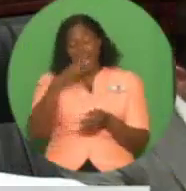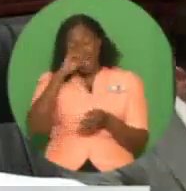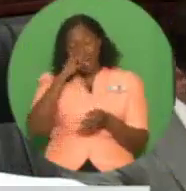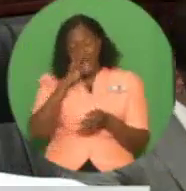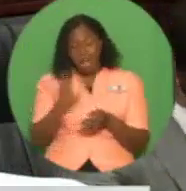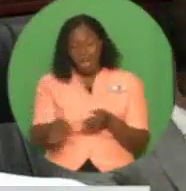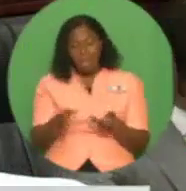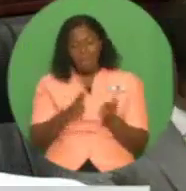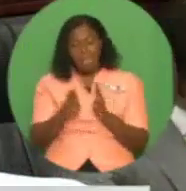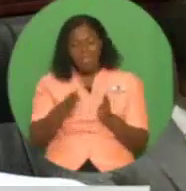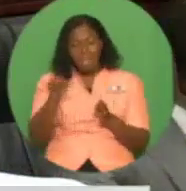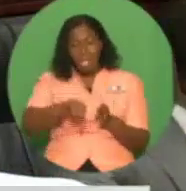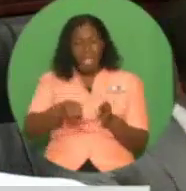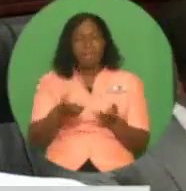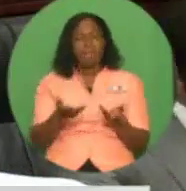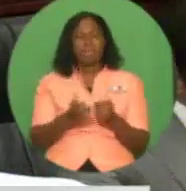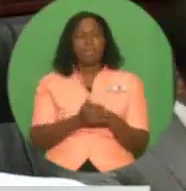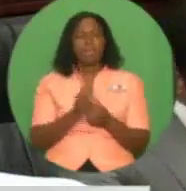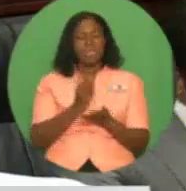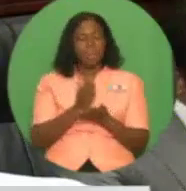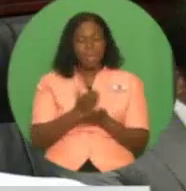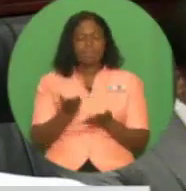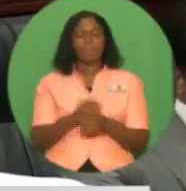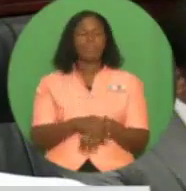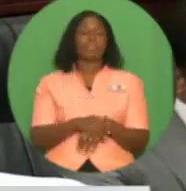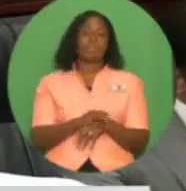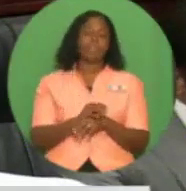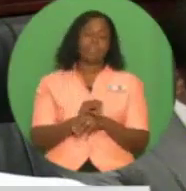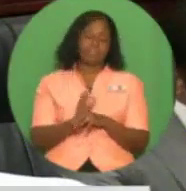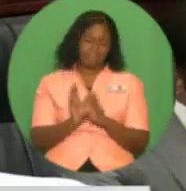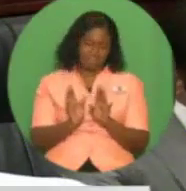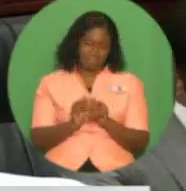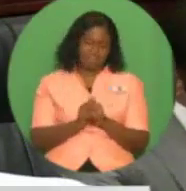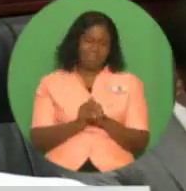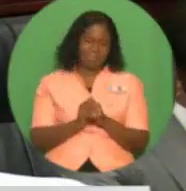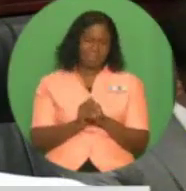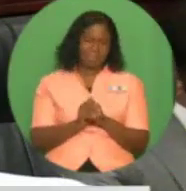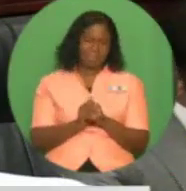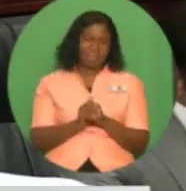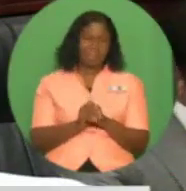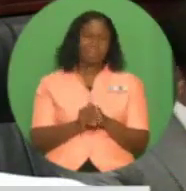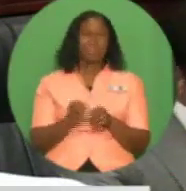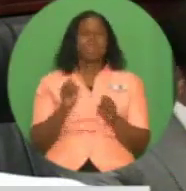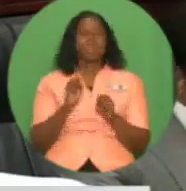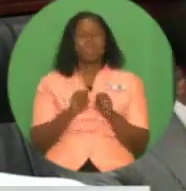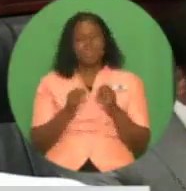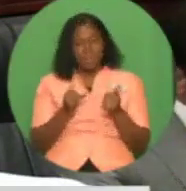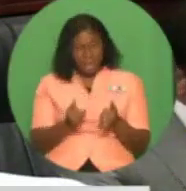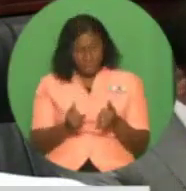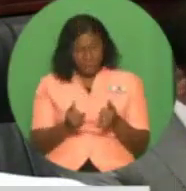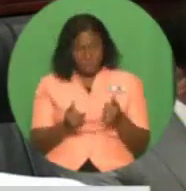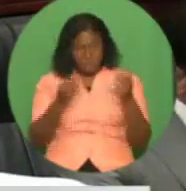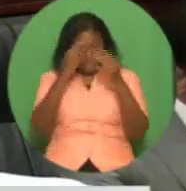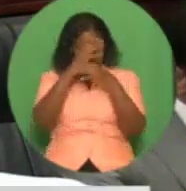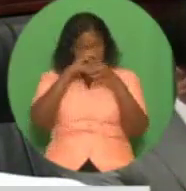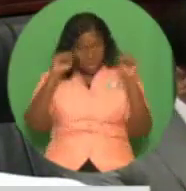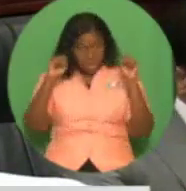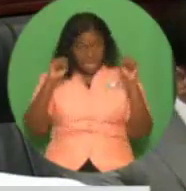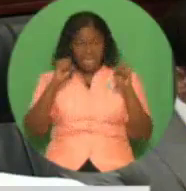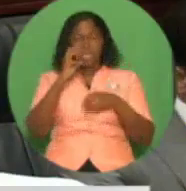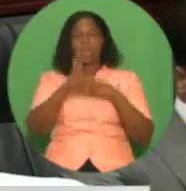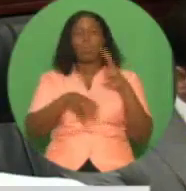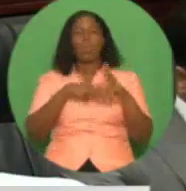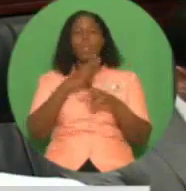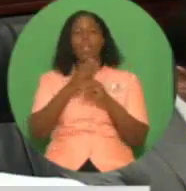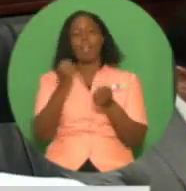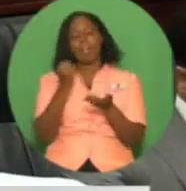recognized by the President of the World Bank, who has been, who has asked the government of Trinidad and Tobago to present the model